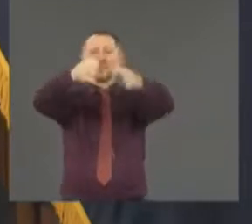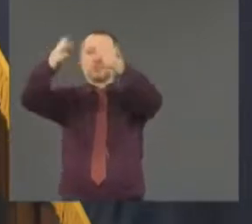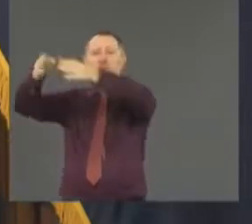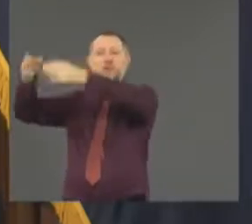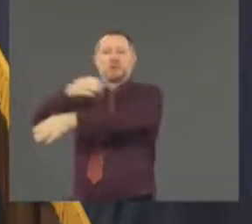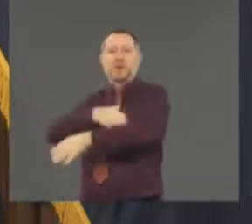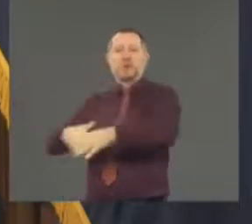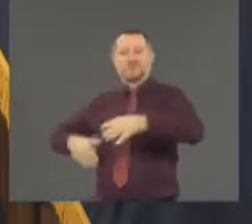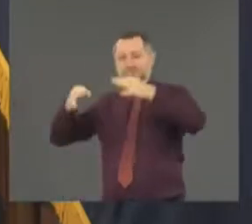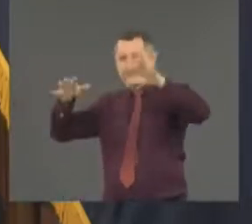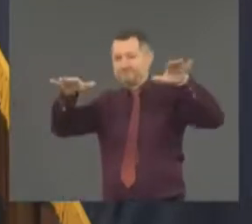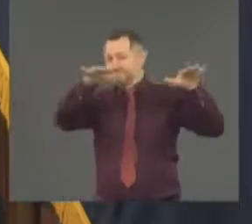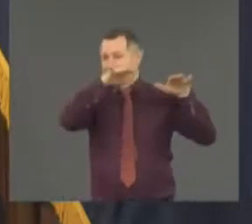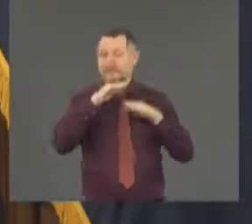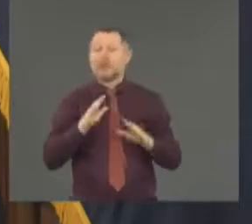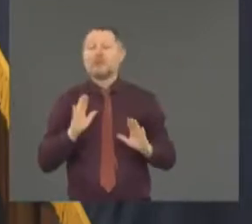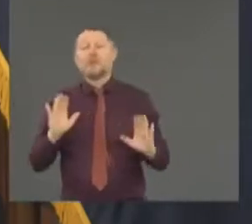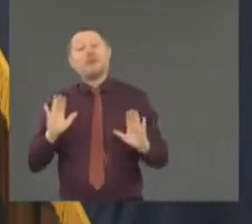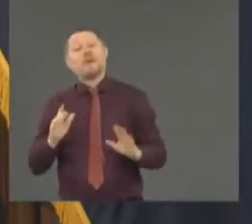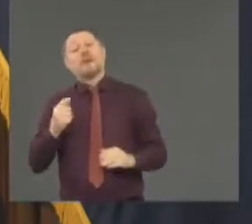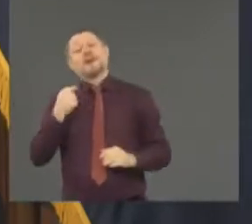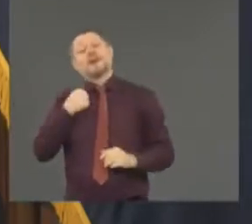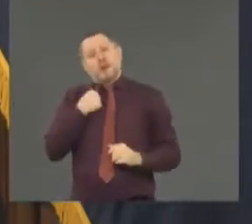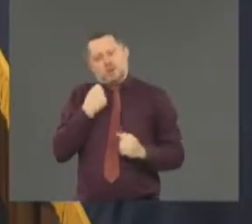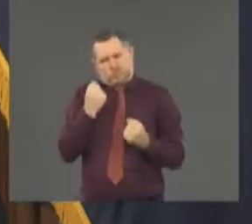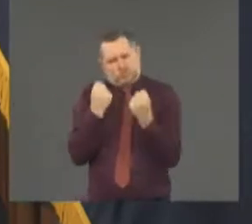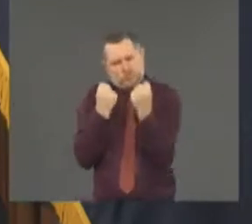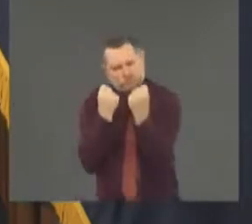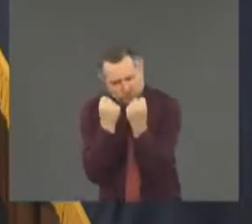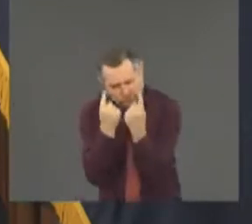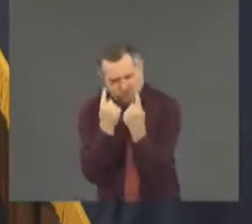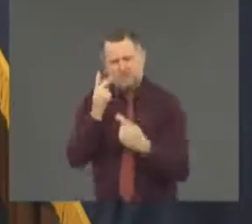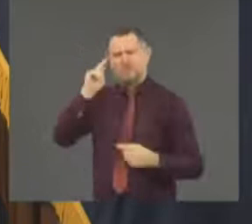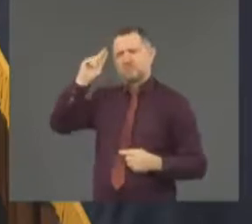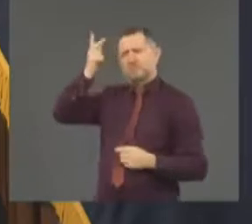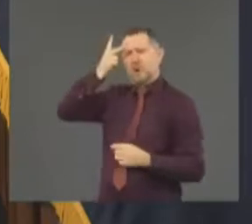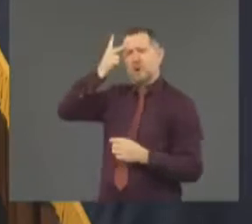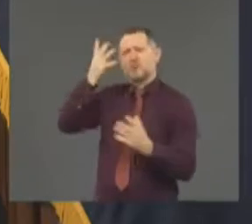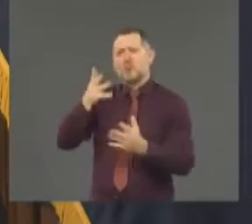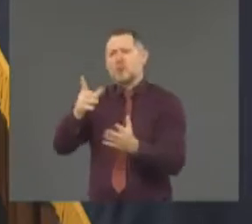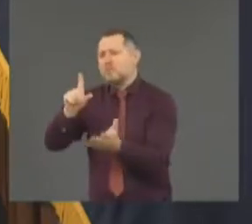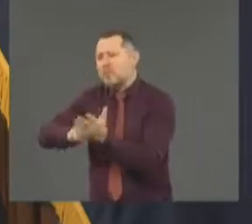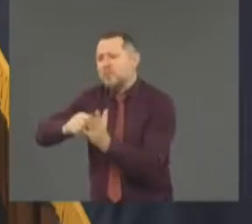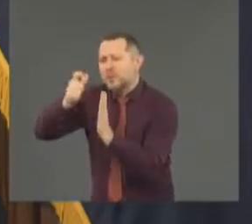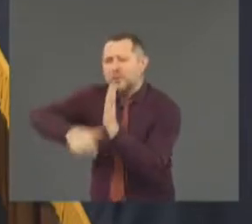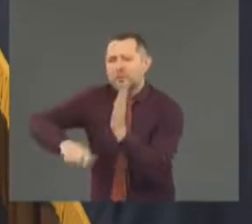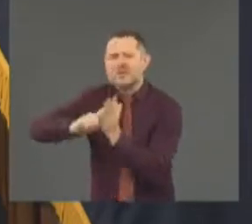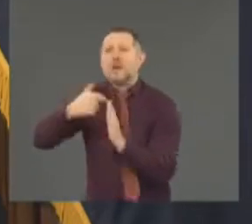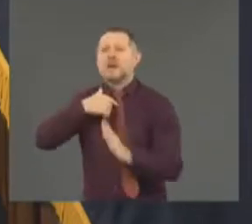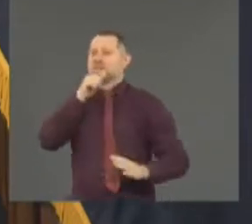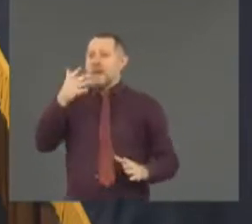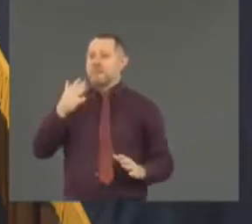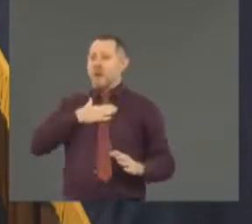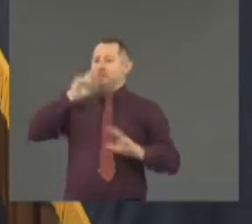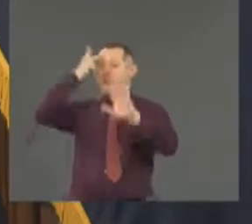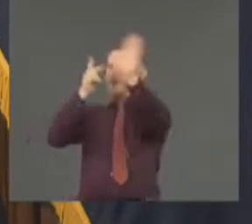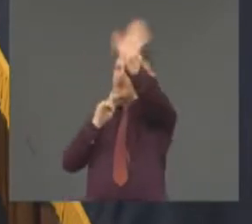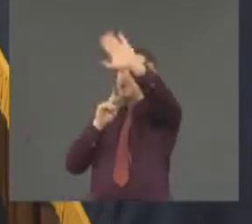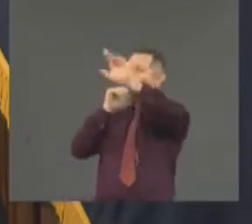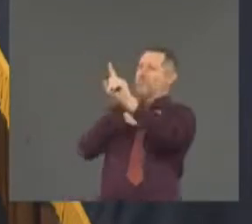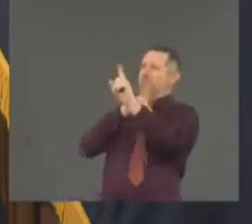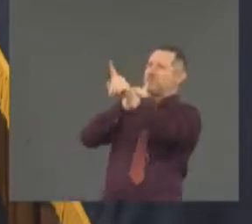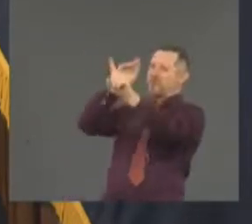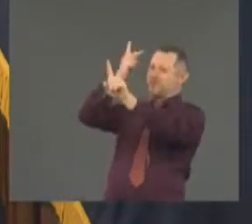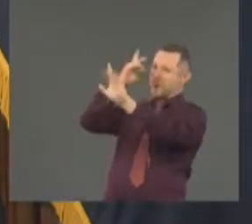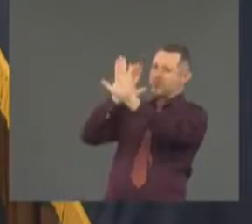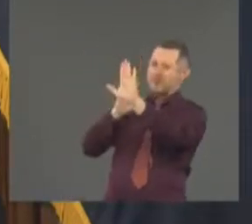I get the politics of what your paper believes and what the president believes. Okay. So I